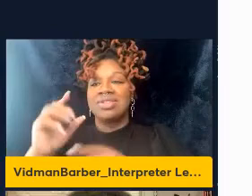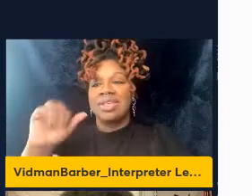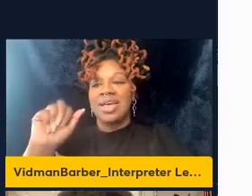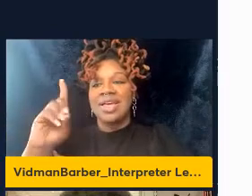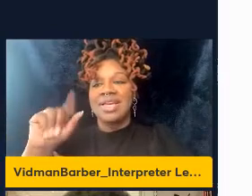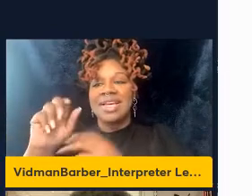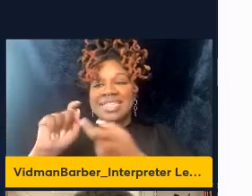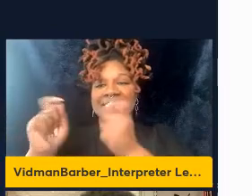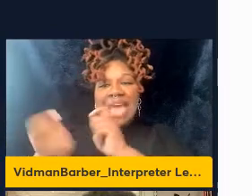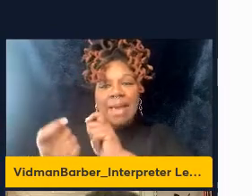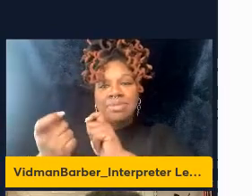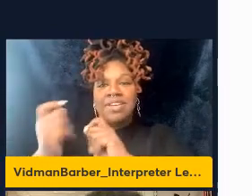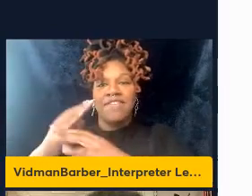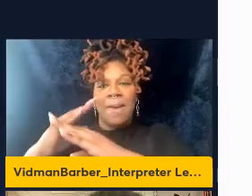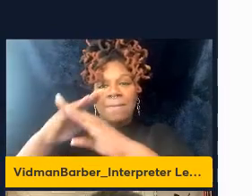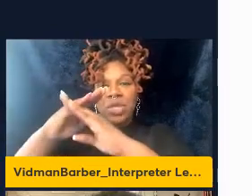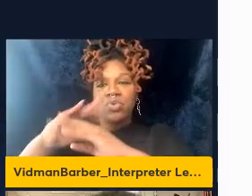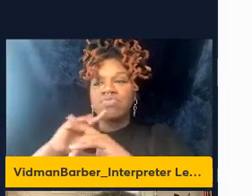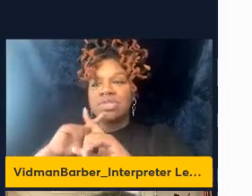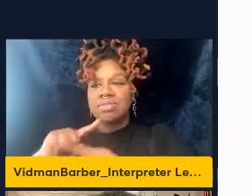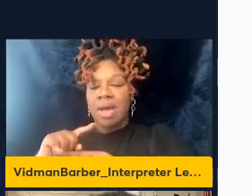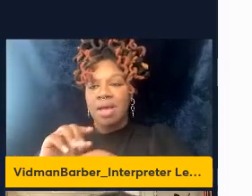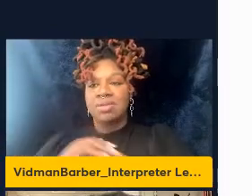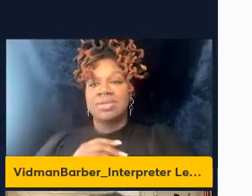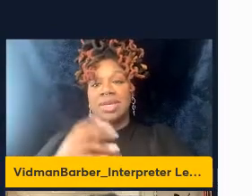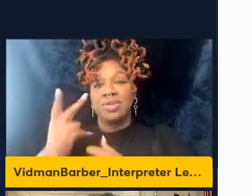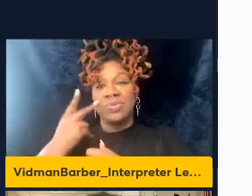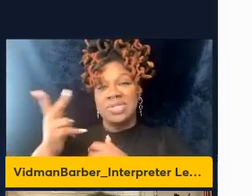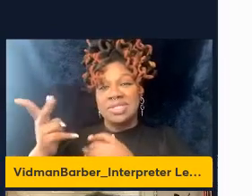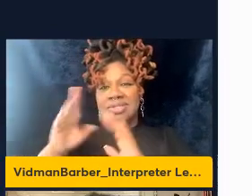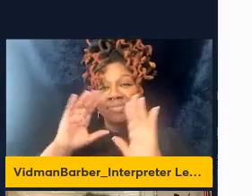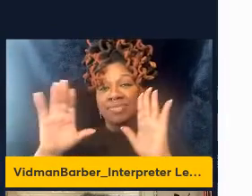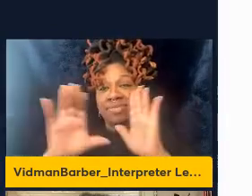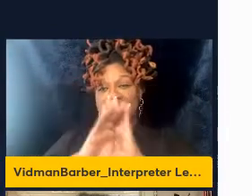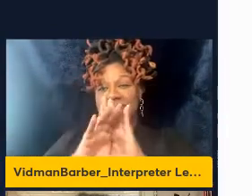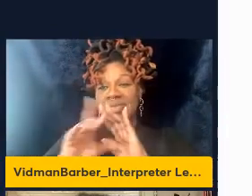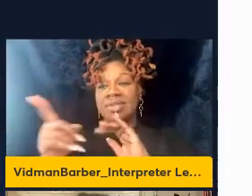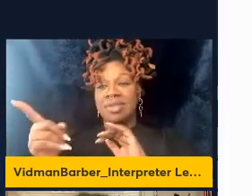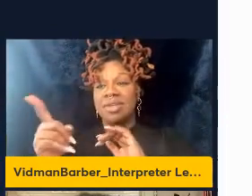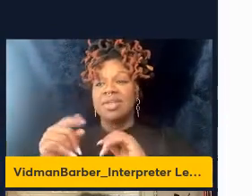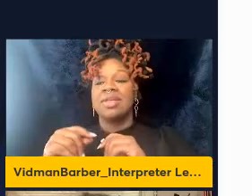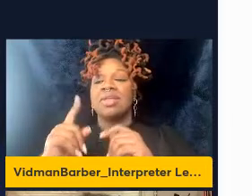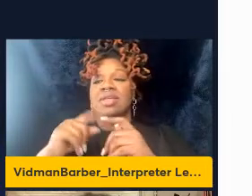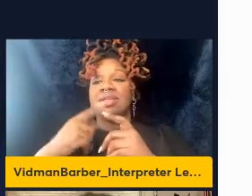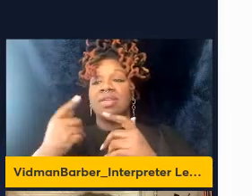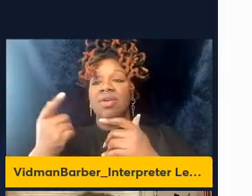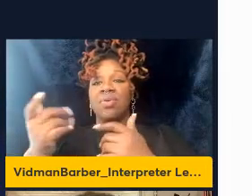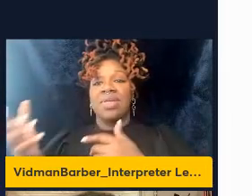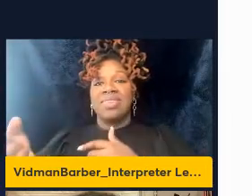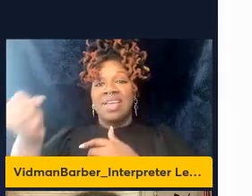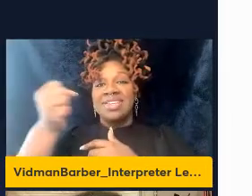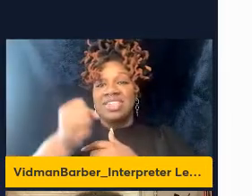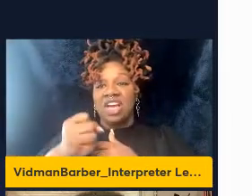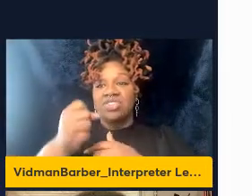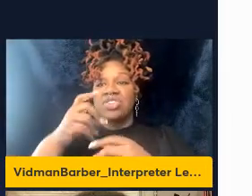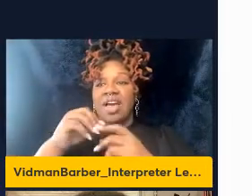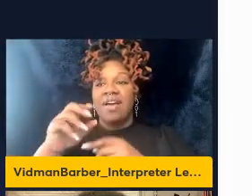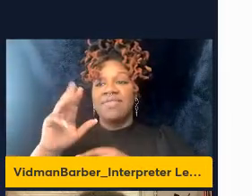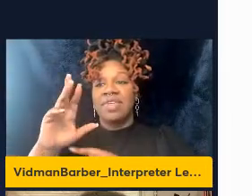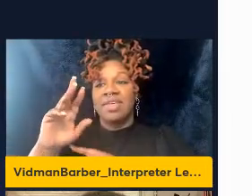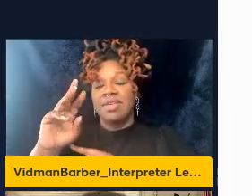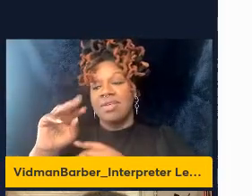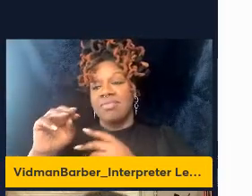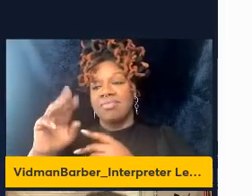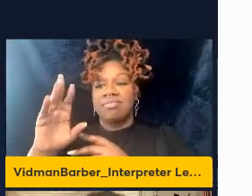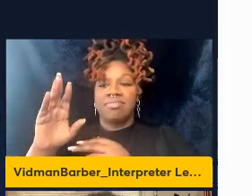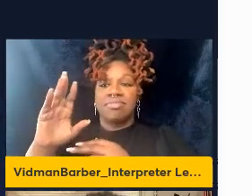And as you can see, the induction of the adaptive immune response also directly coincides with